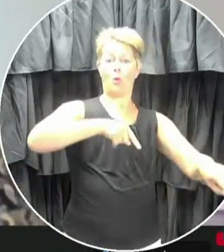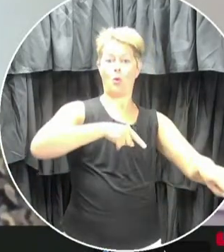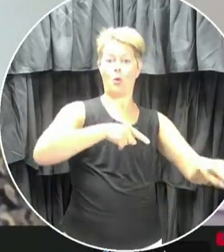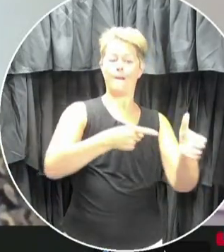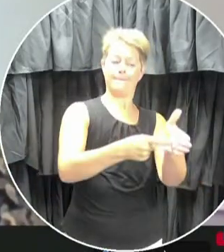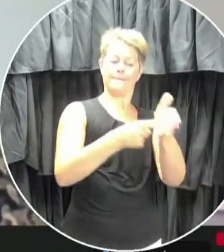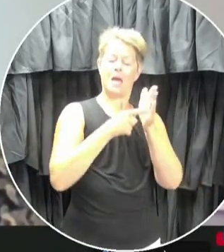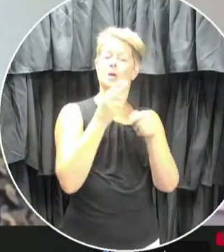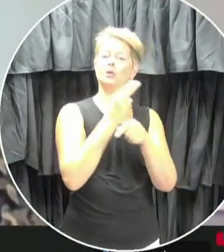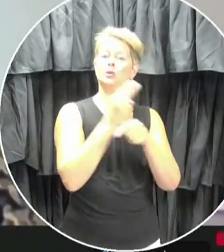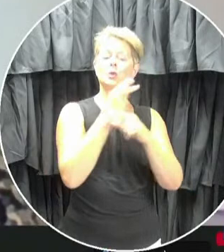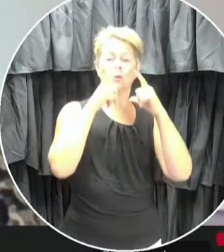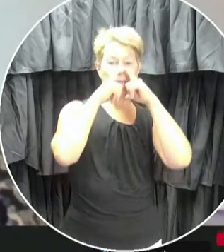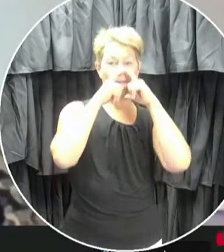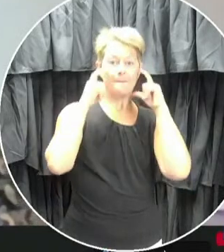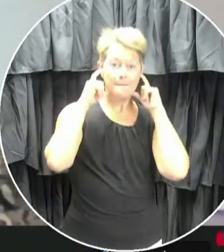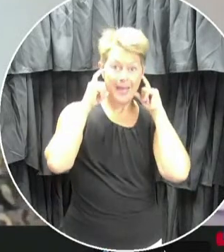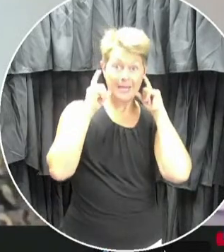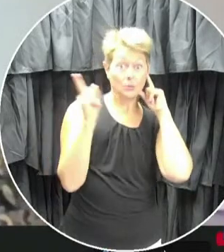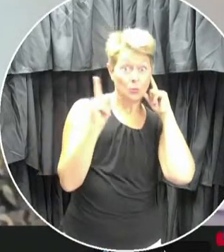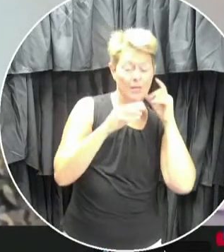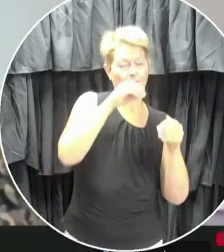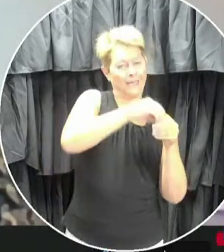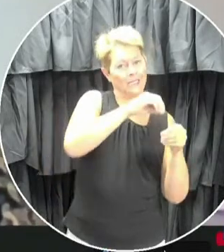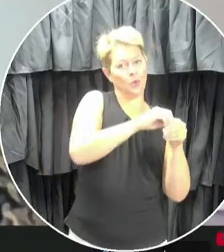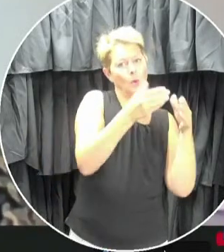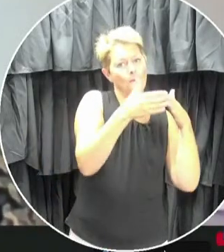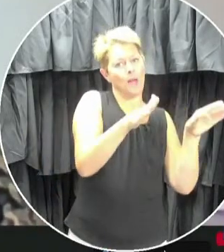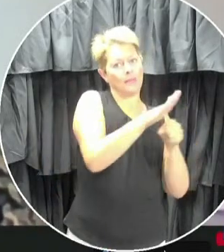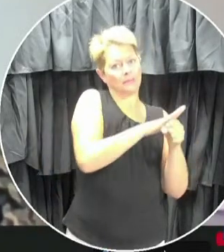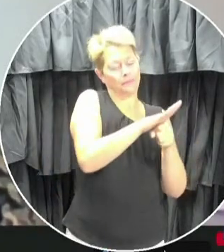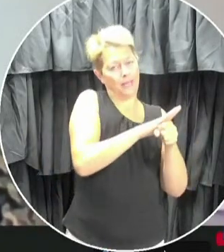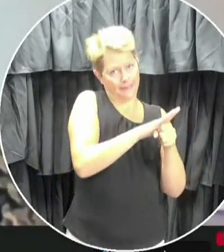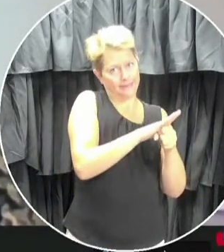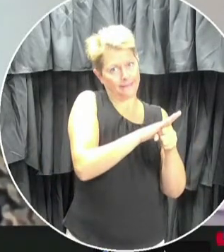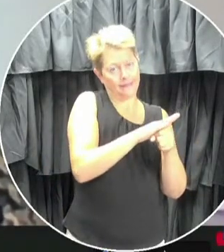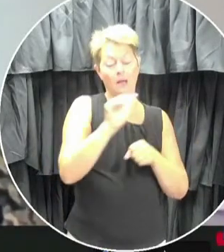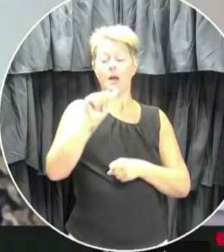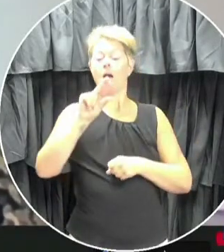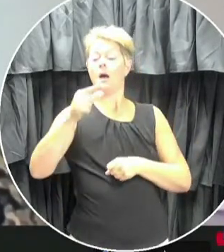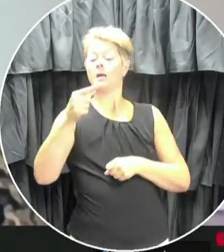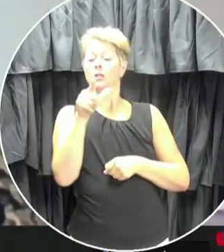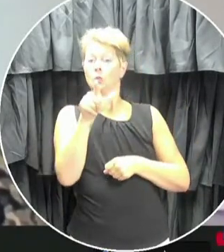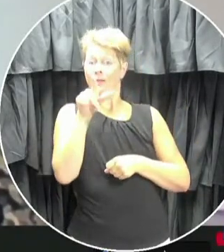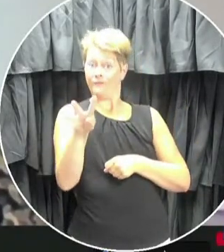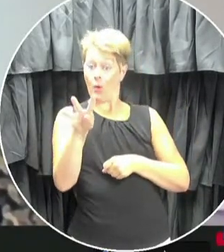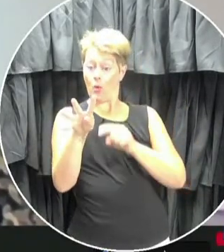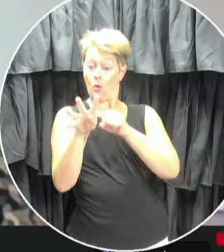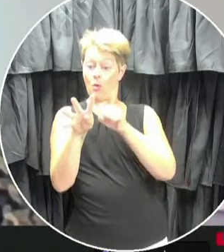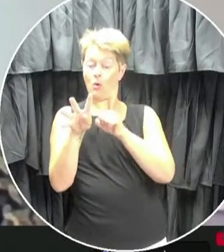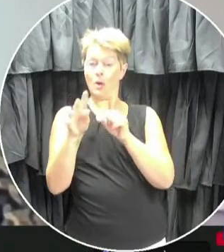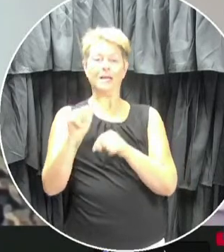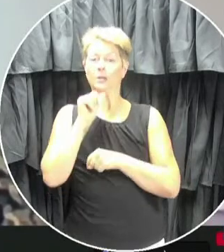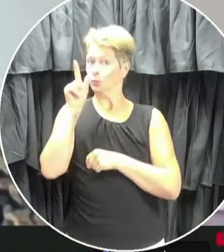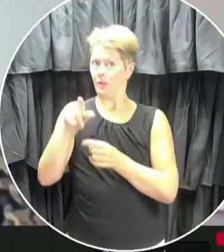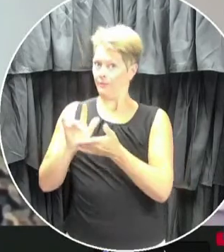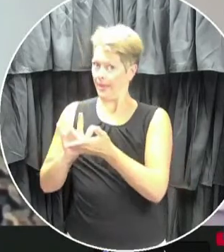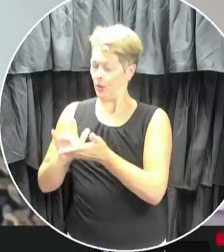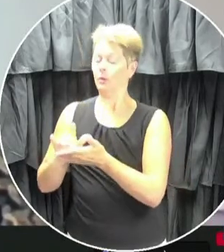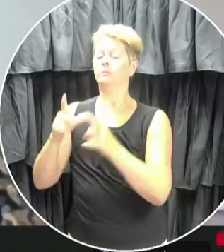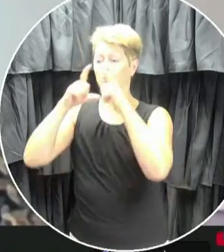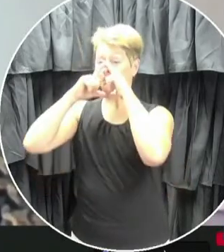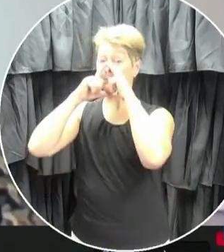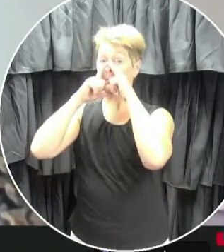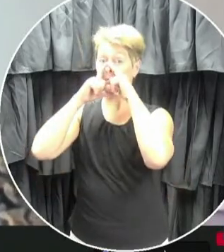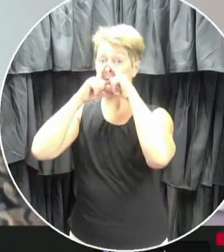mandatory use of masks in indoor public spaces. Effective August 24th, wearing a non-medical mask that covers your